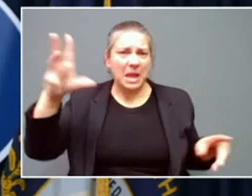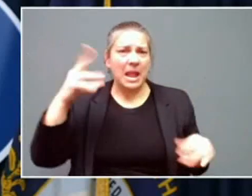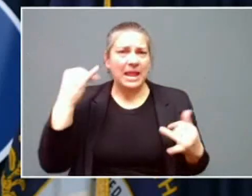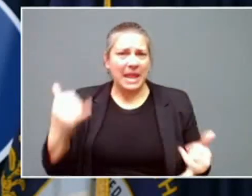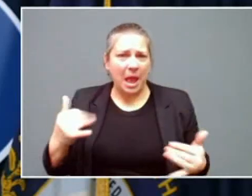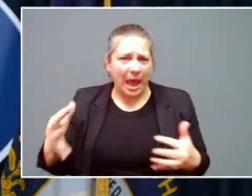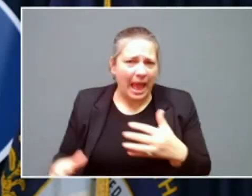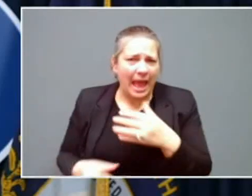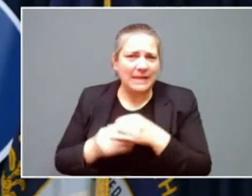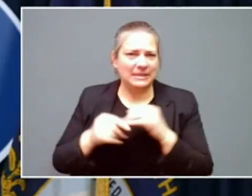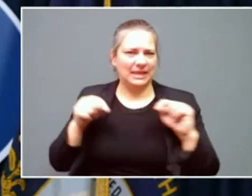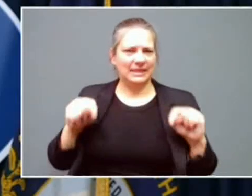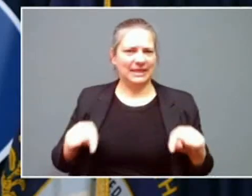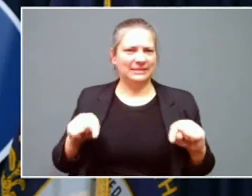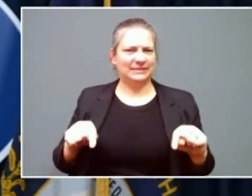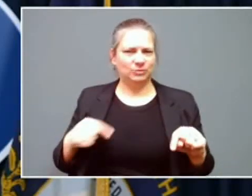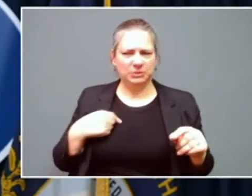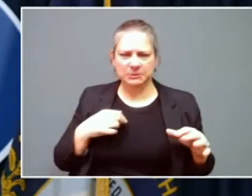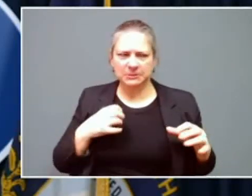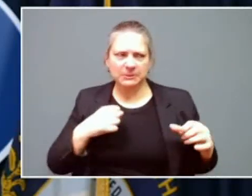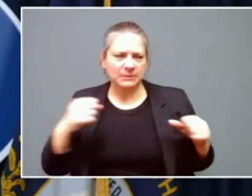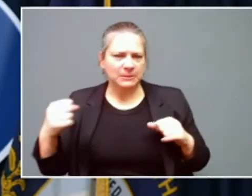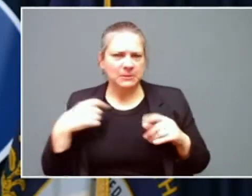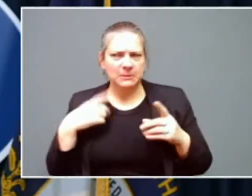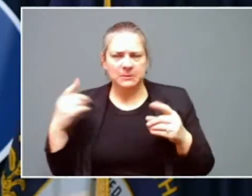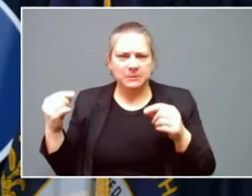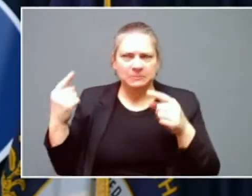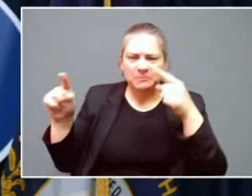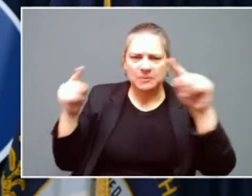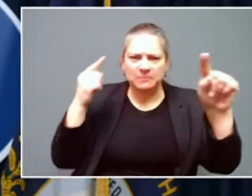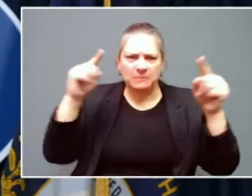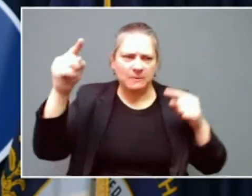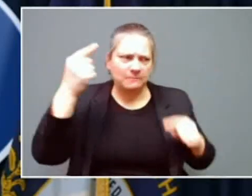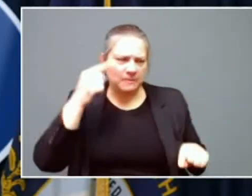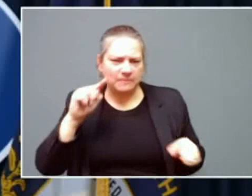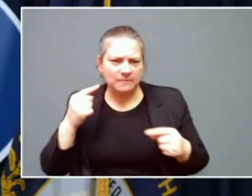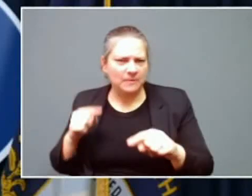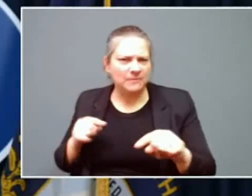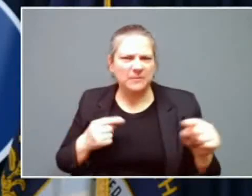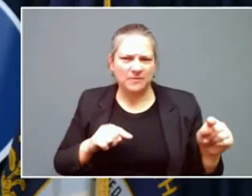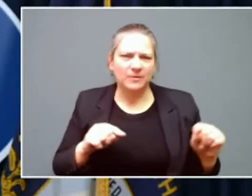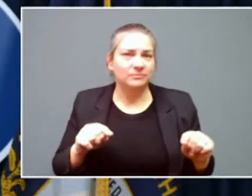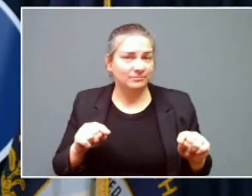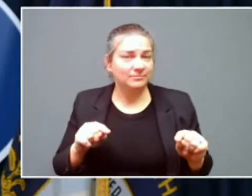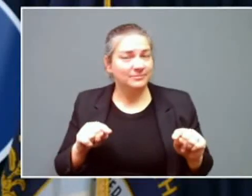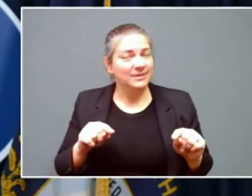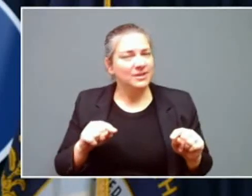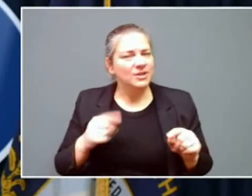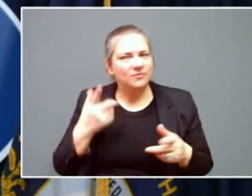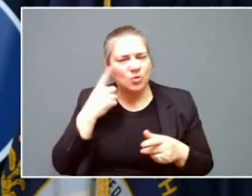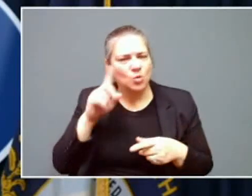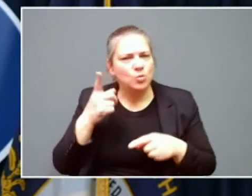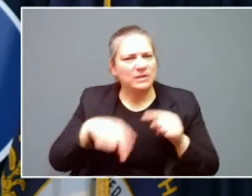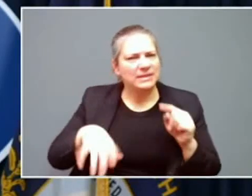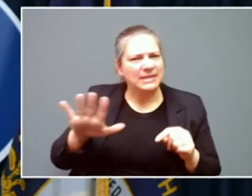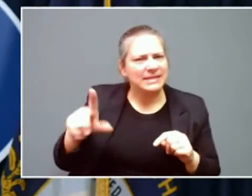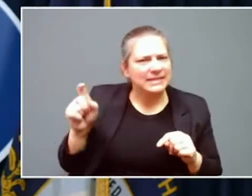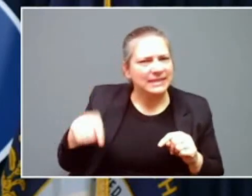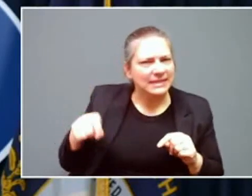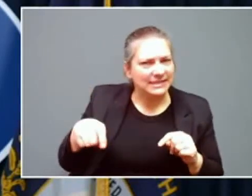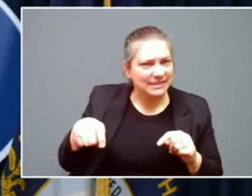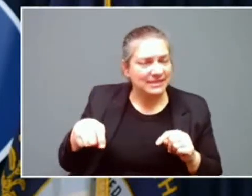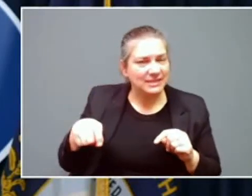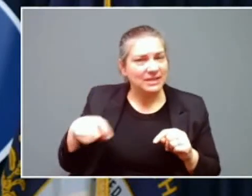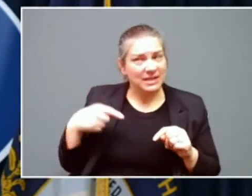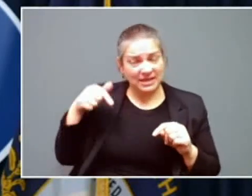resources in our Commonwealth to address to the folks. And the uniqueness of this particular storm system enables us